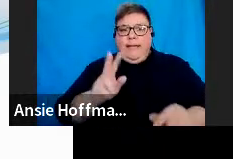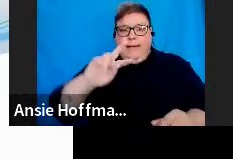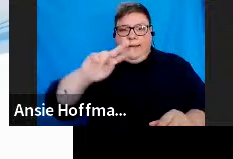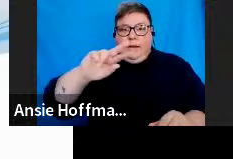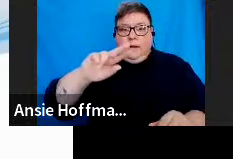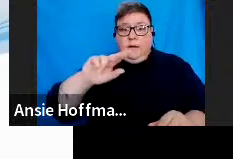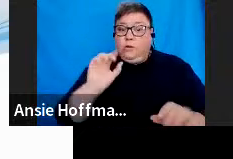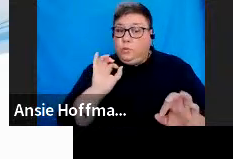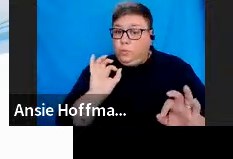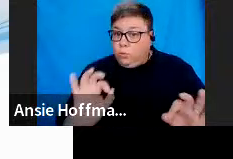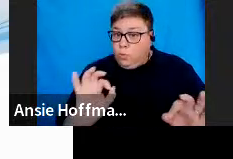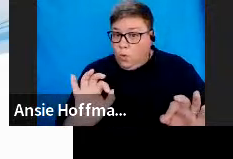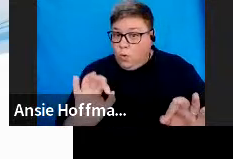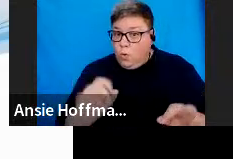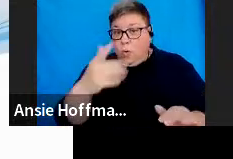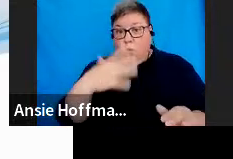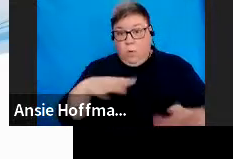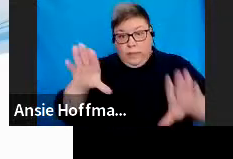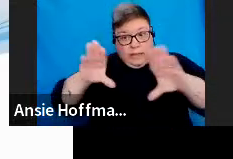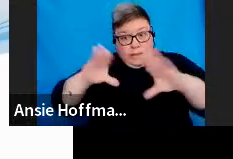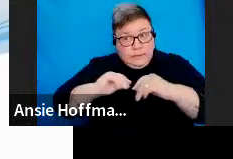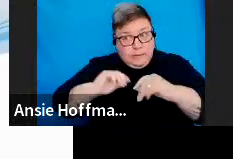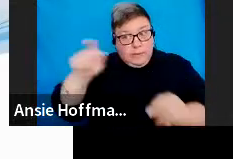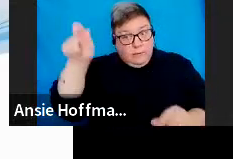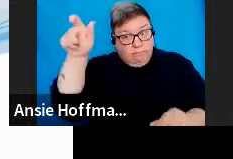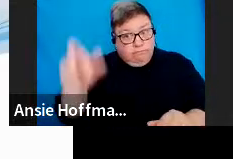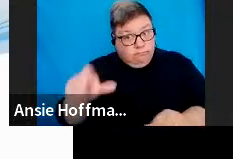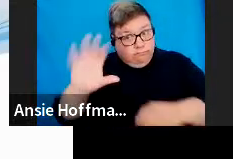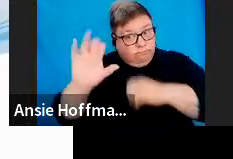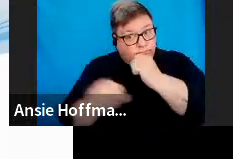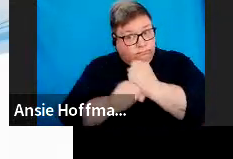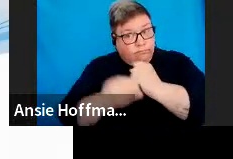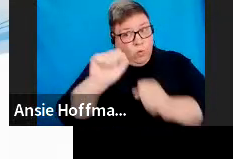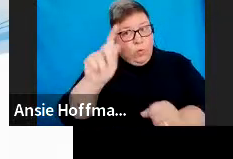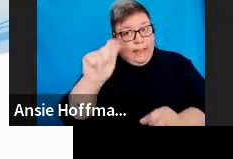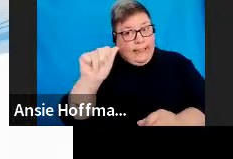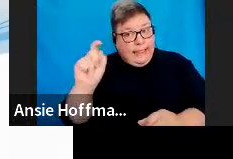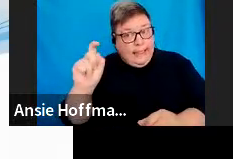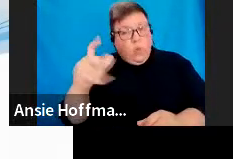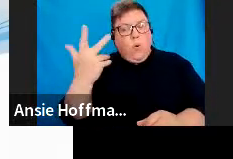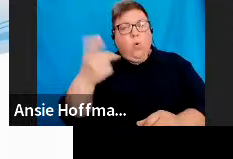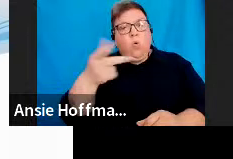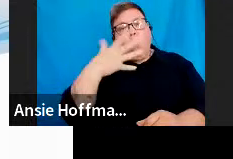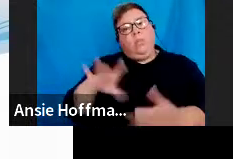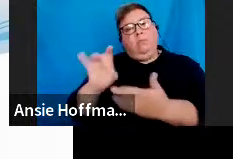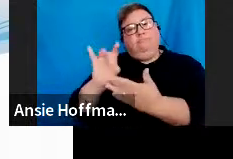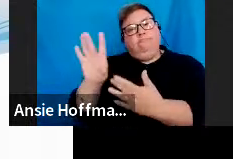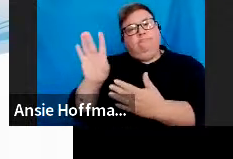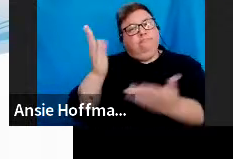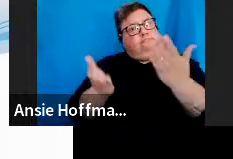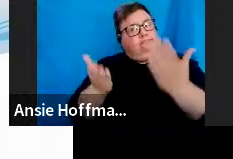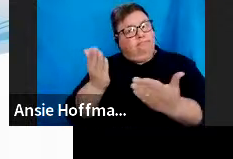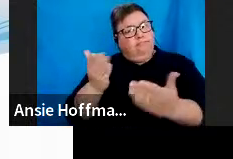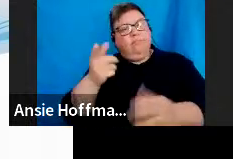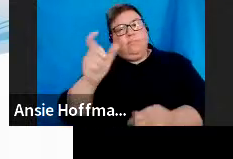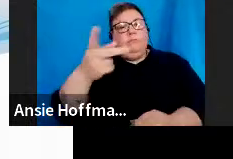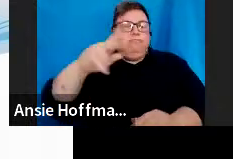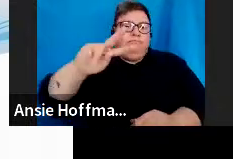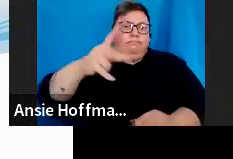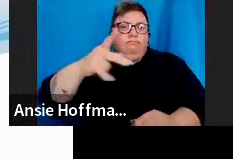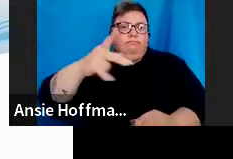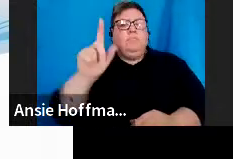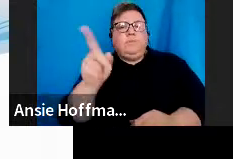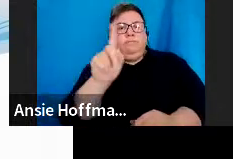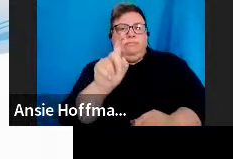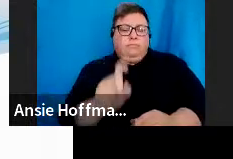sure you want to accept the request or are you sure you want to decline the request. If the request is